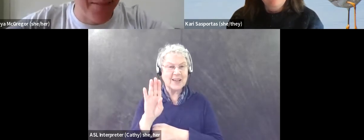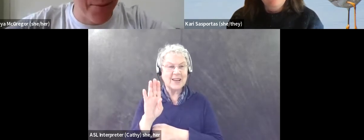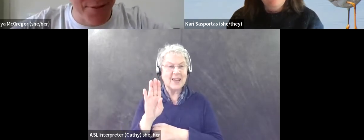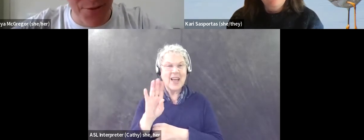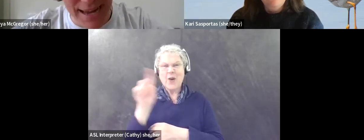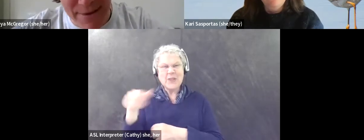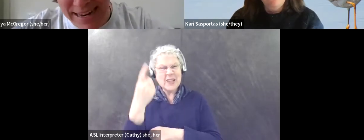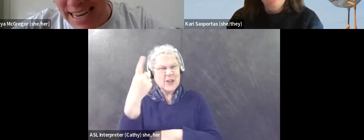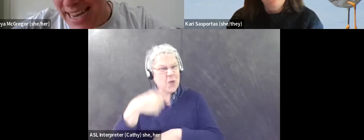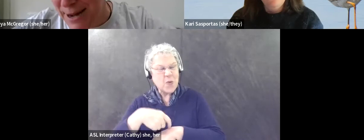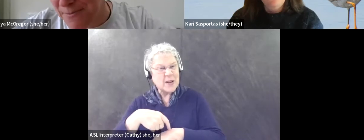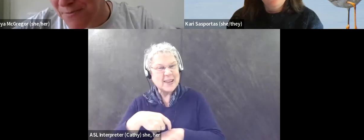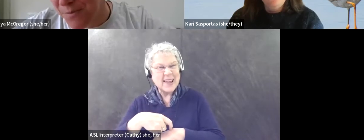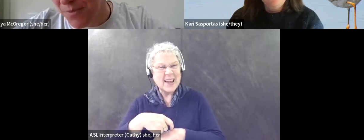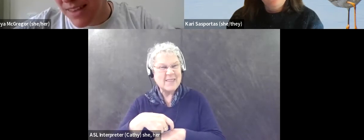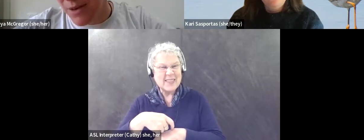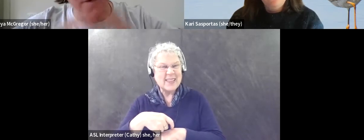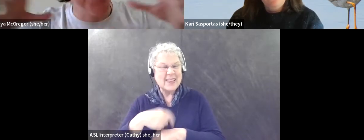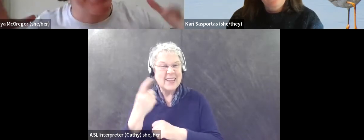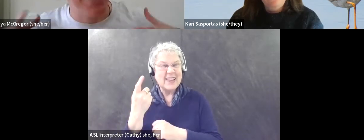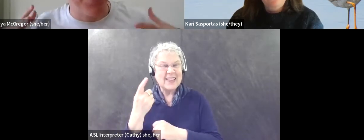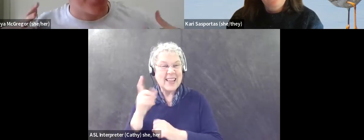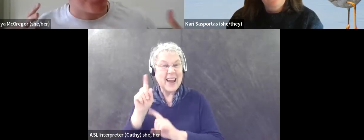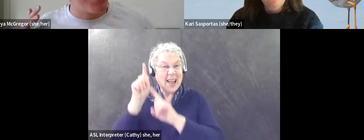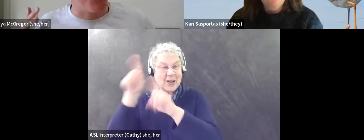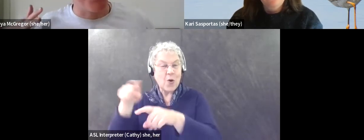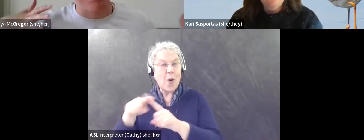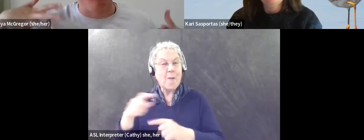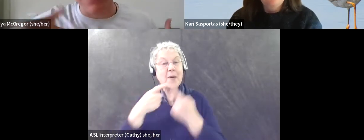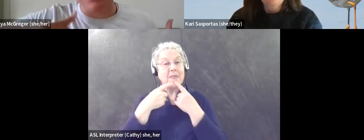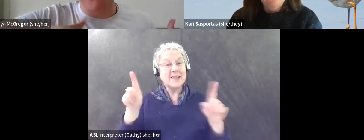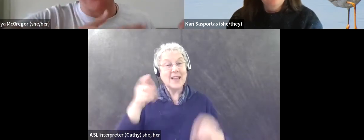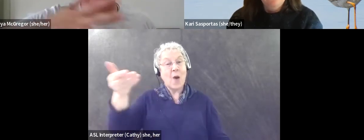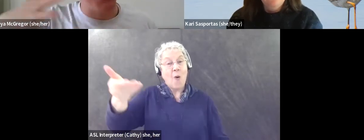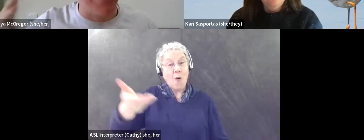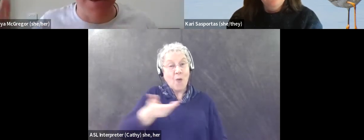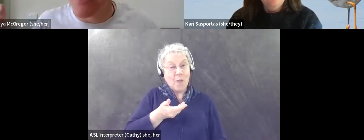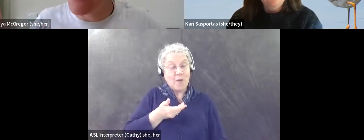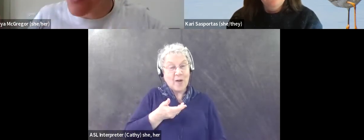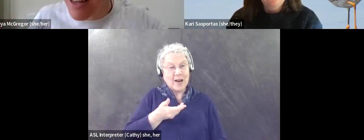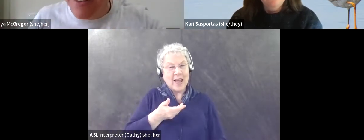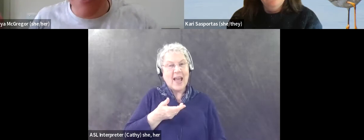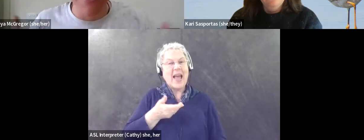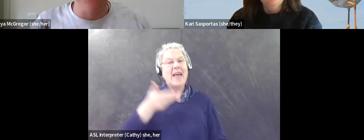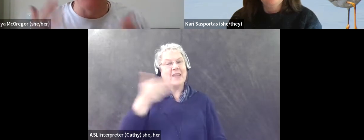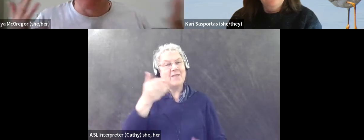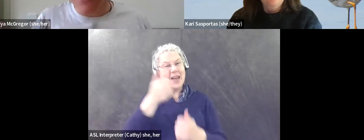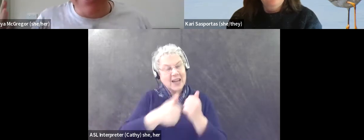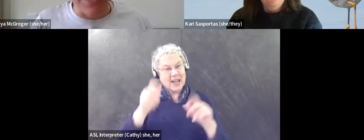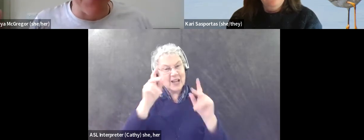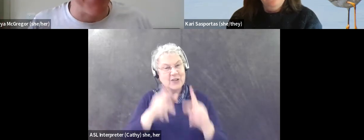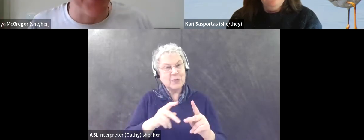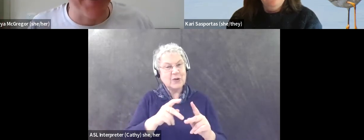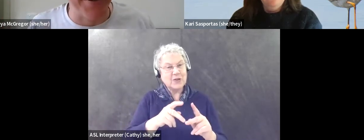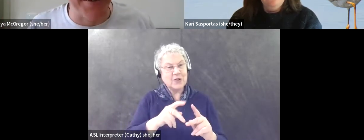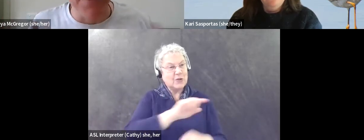on because then we moved away, but, um, a welcoming statement at the beginning where they invited everyone to share their names and their pronouns, which can